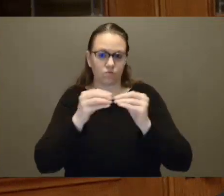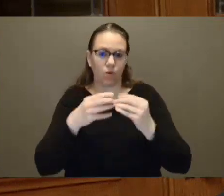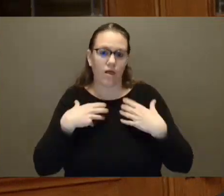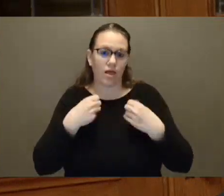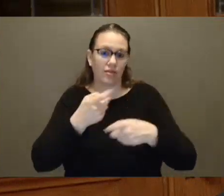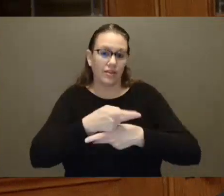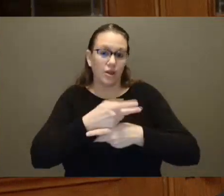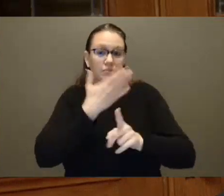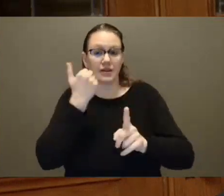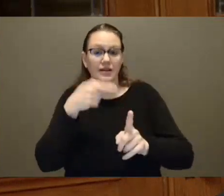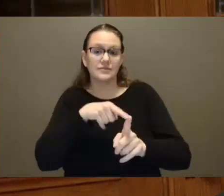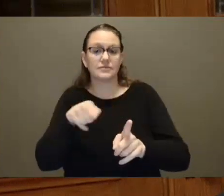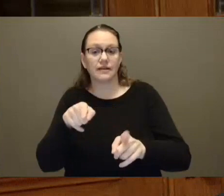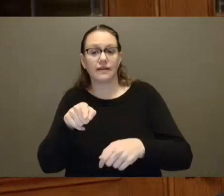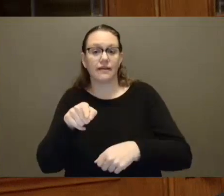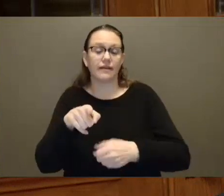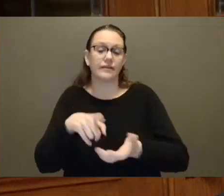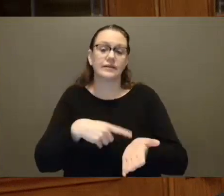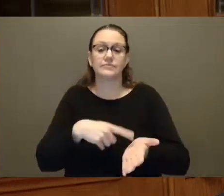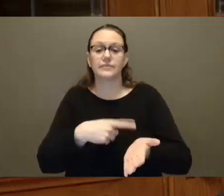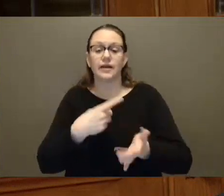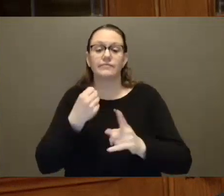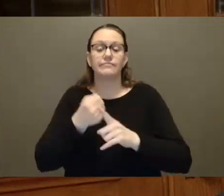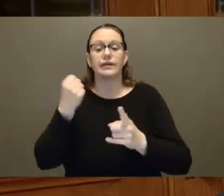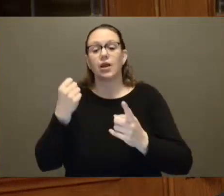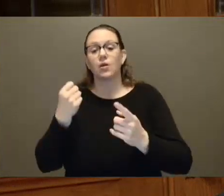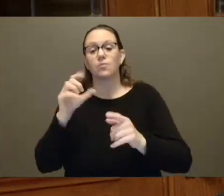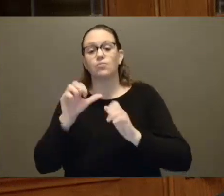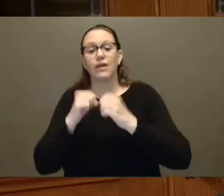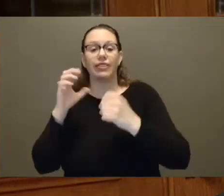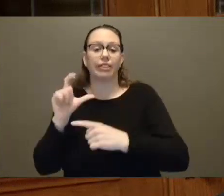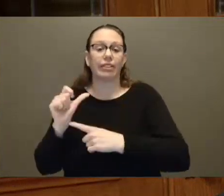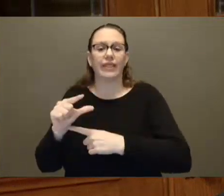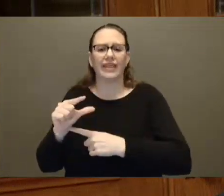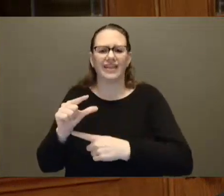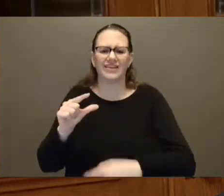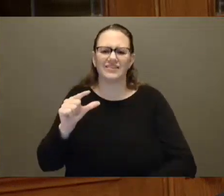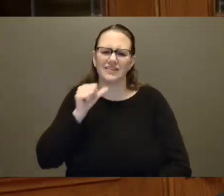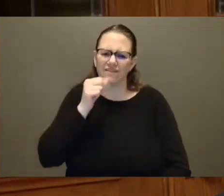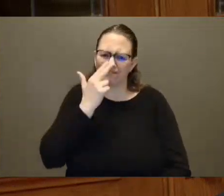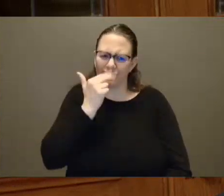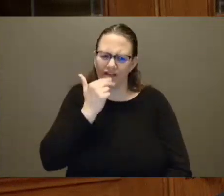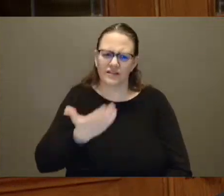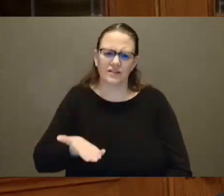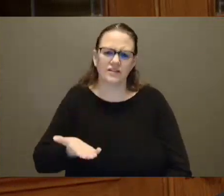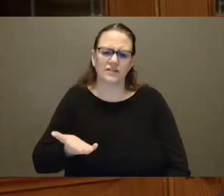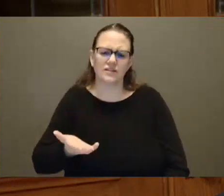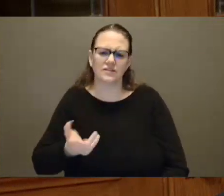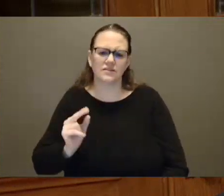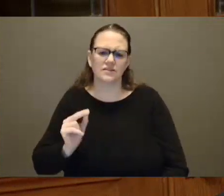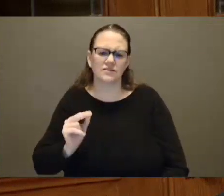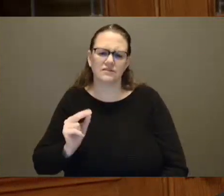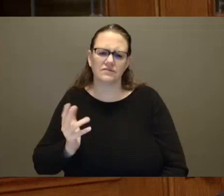Columbians expect a serious, measured approach to addictions, and they're not getting it from this NDP government.